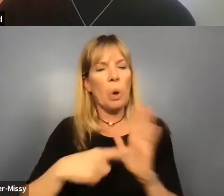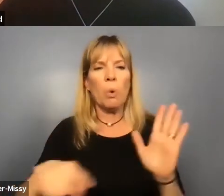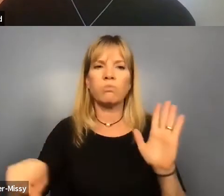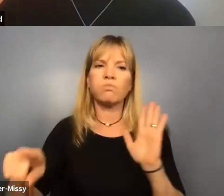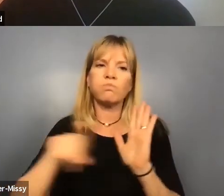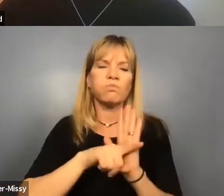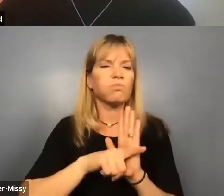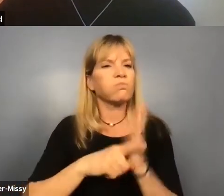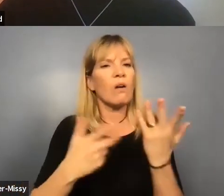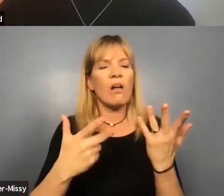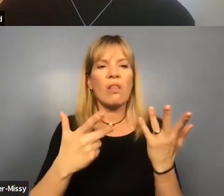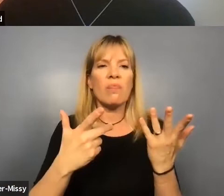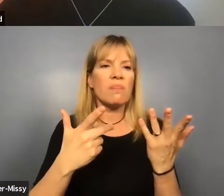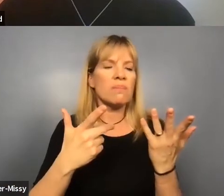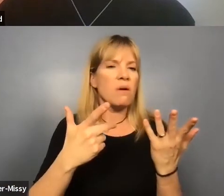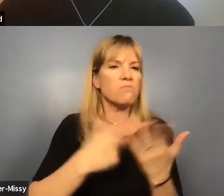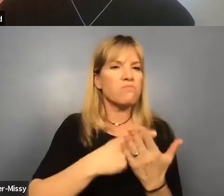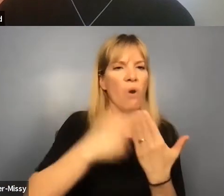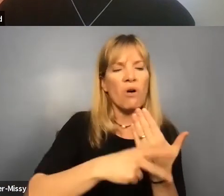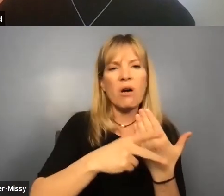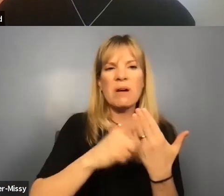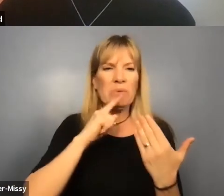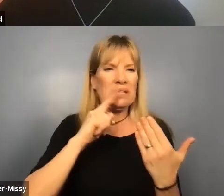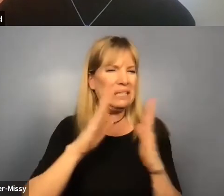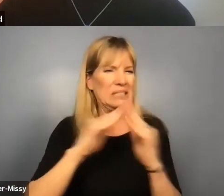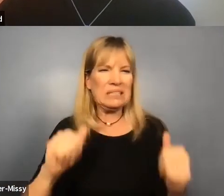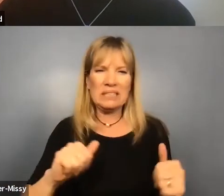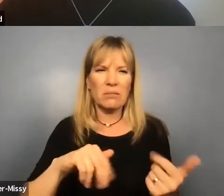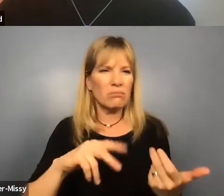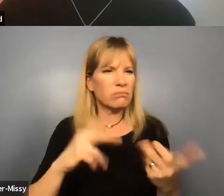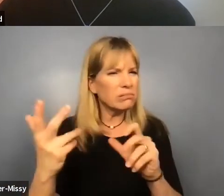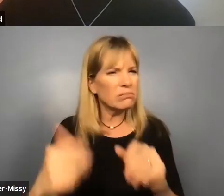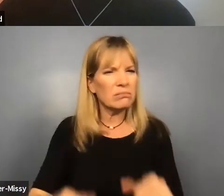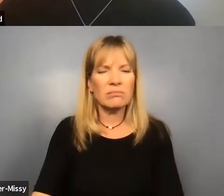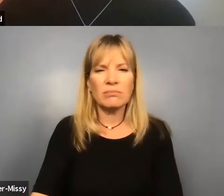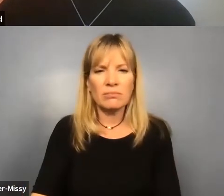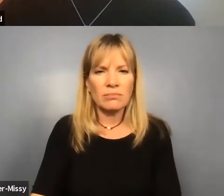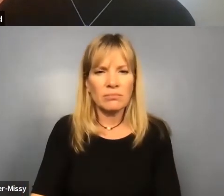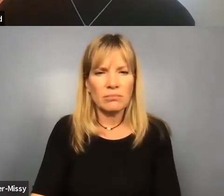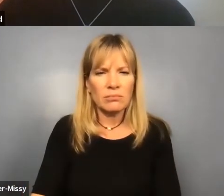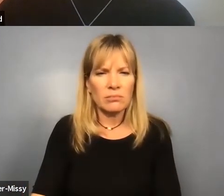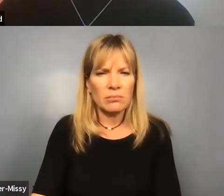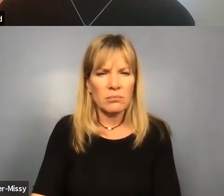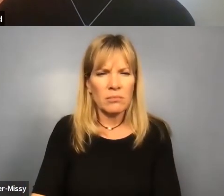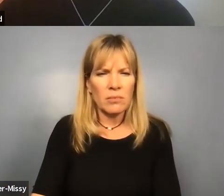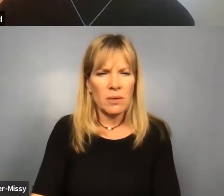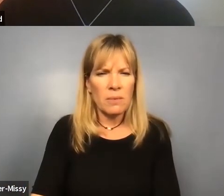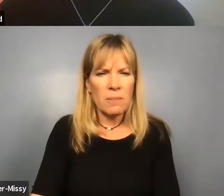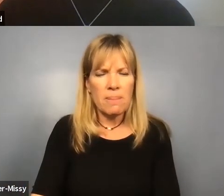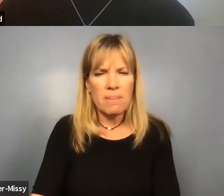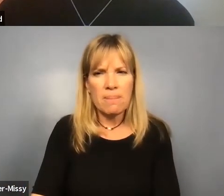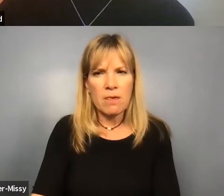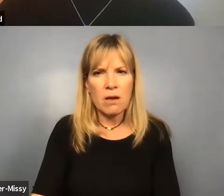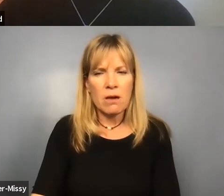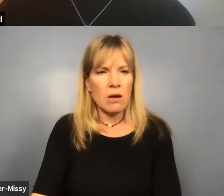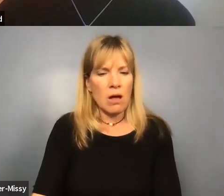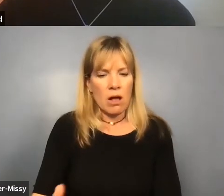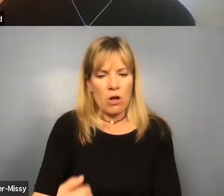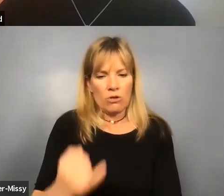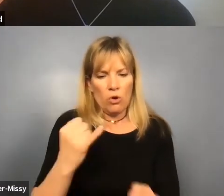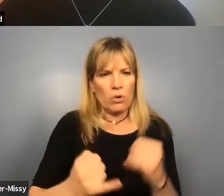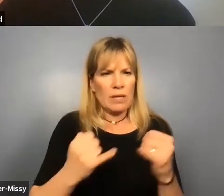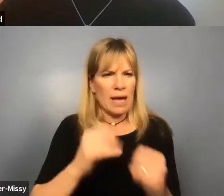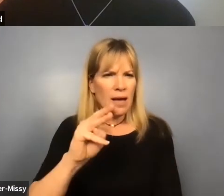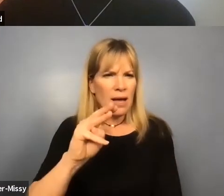entire program and the entire system in general. So, uh, in the late March, uh,